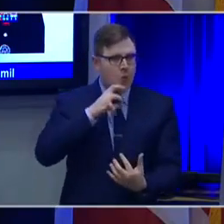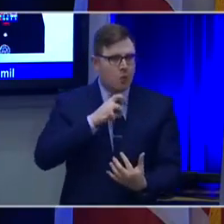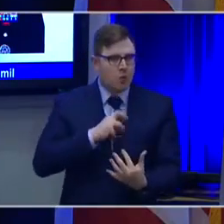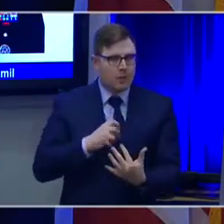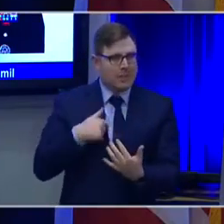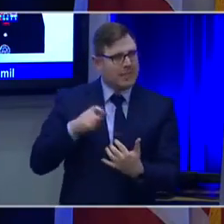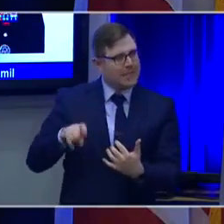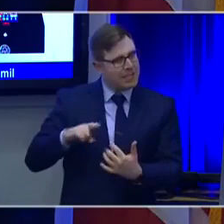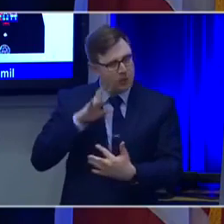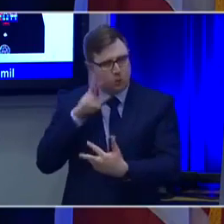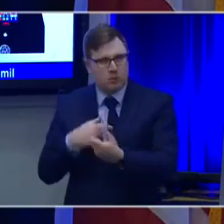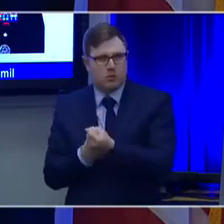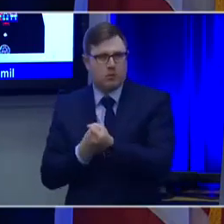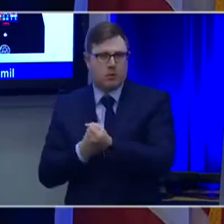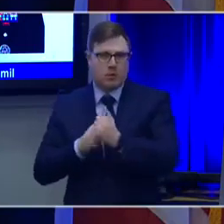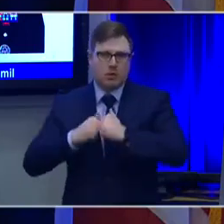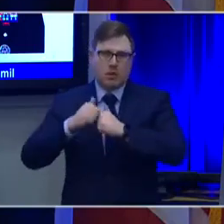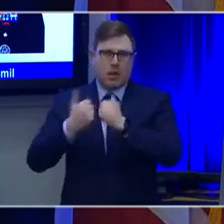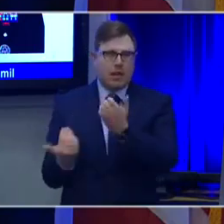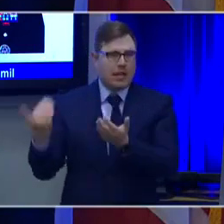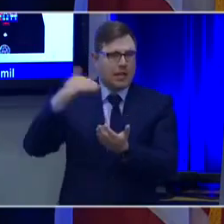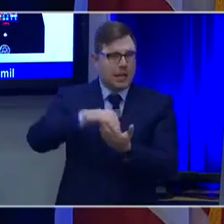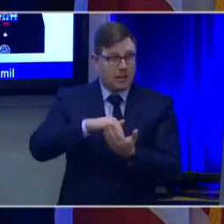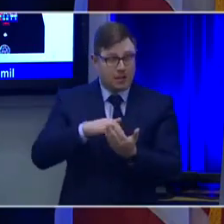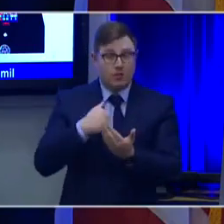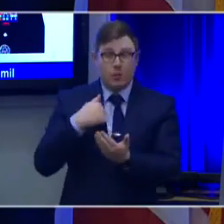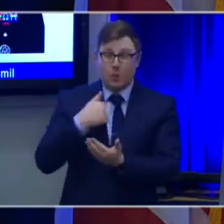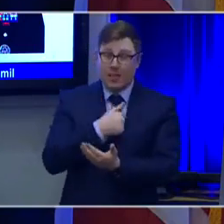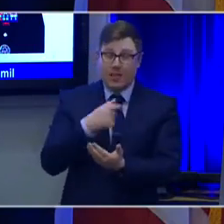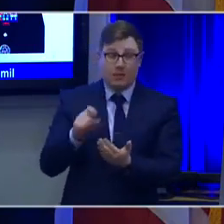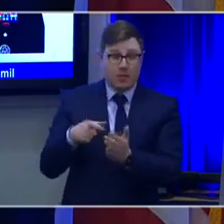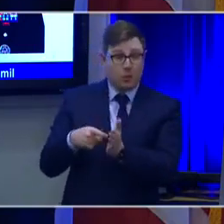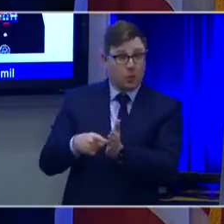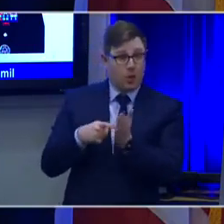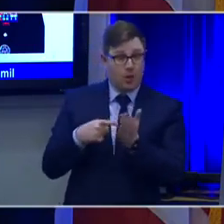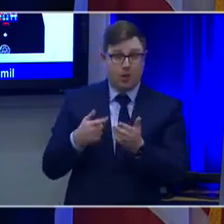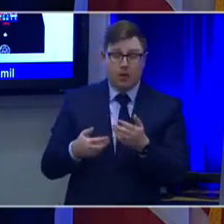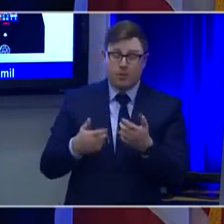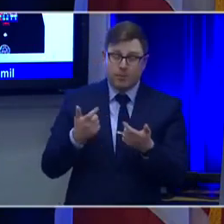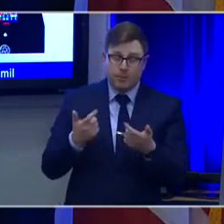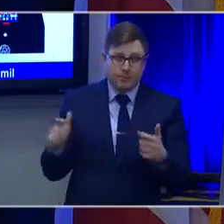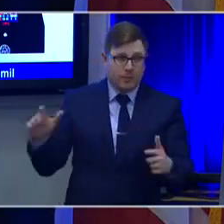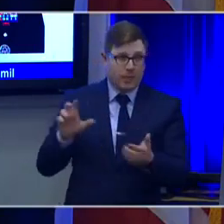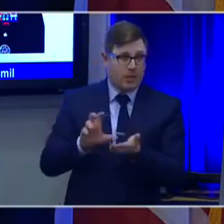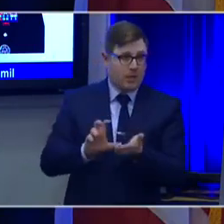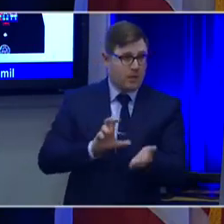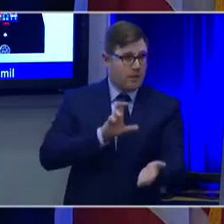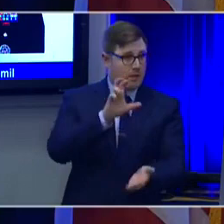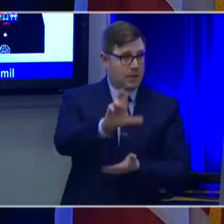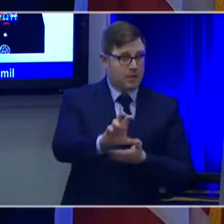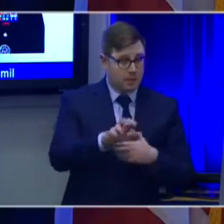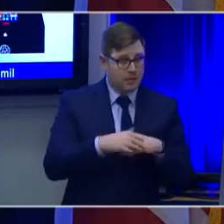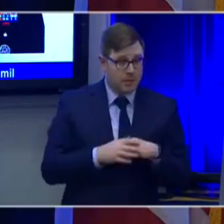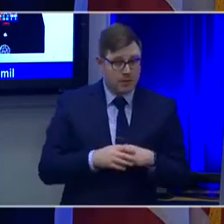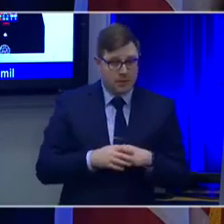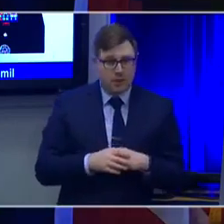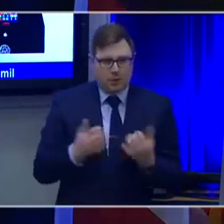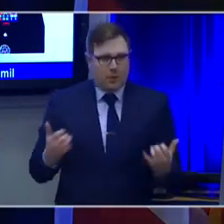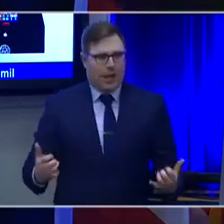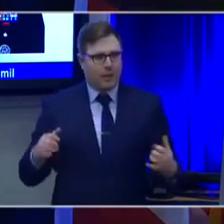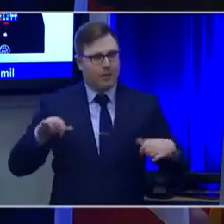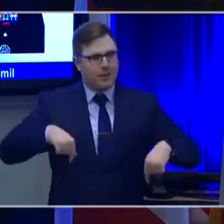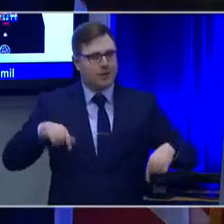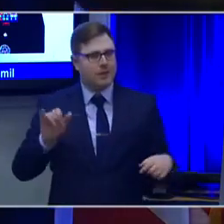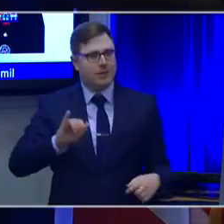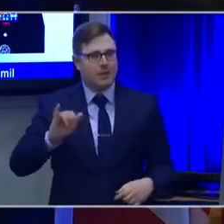to start this work. And this is like the worst day at ranger school. What are you going to do now, ranger? Right? You